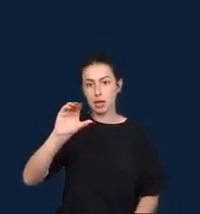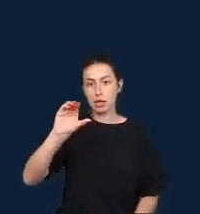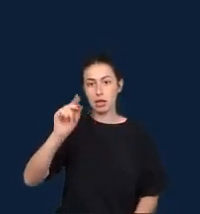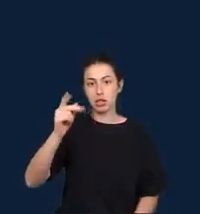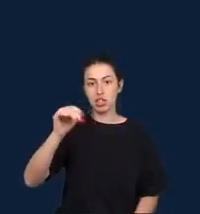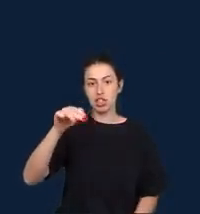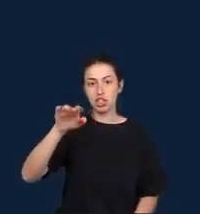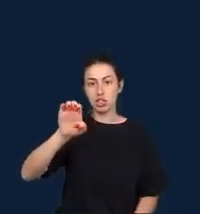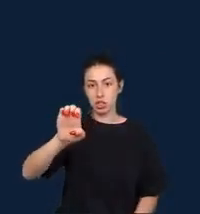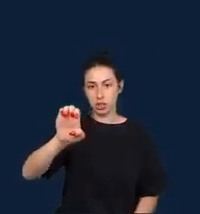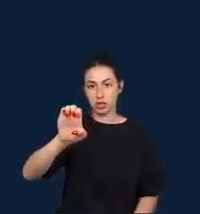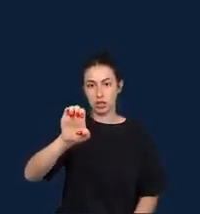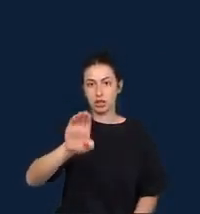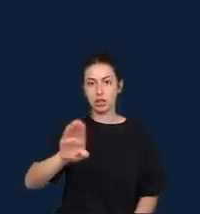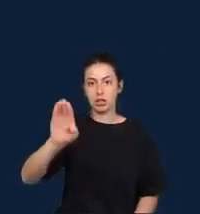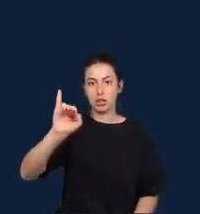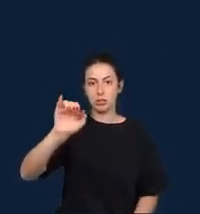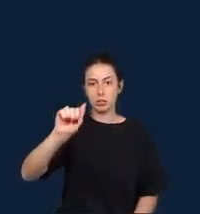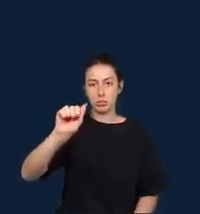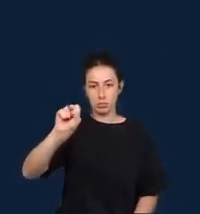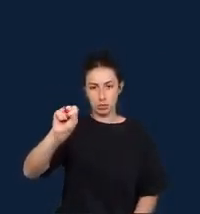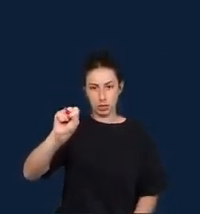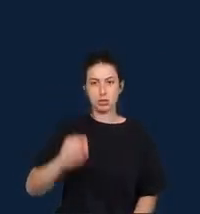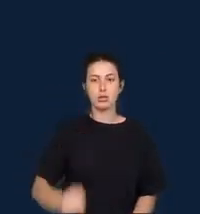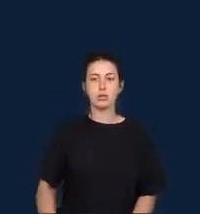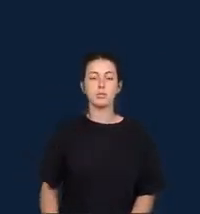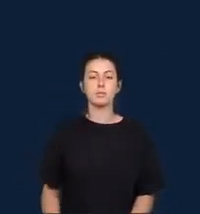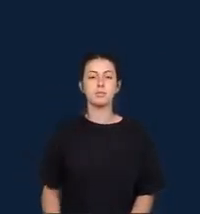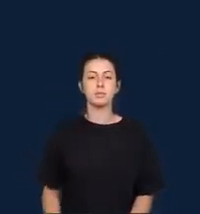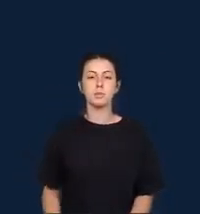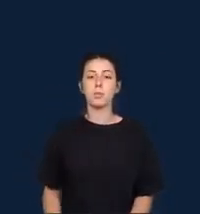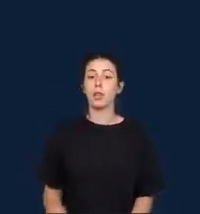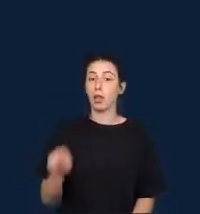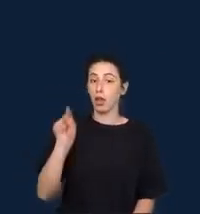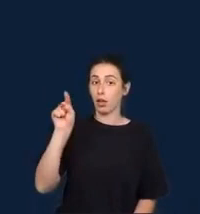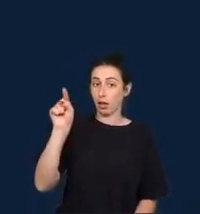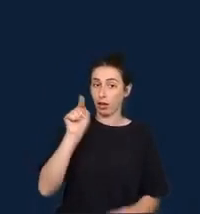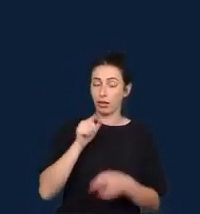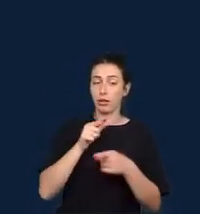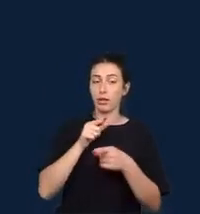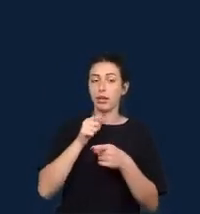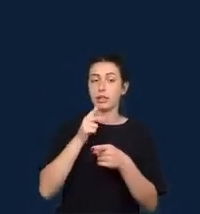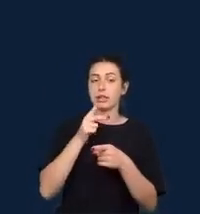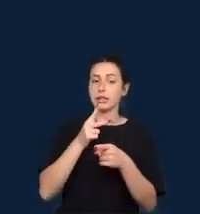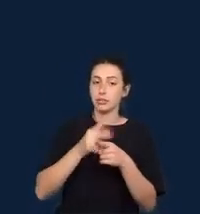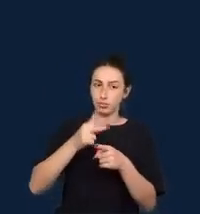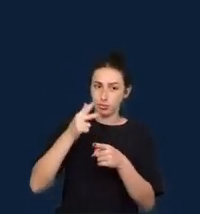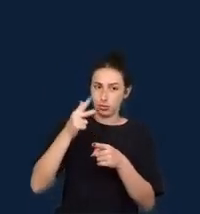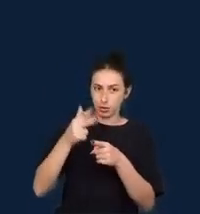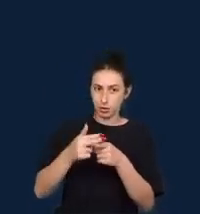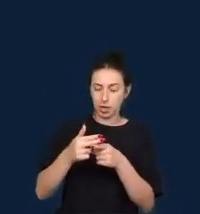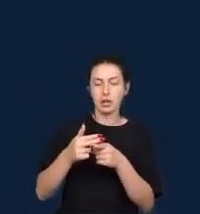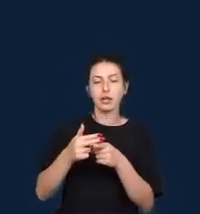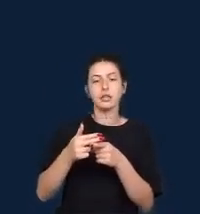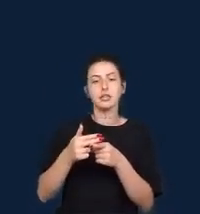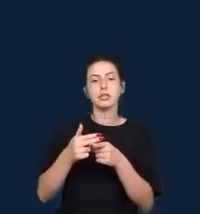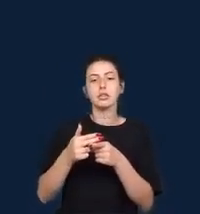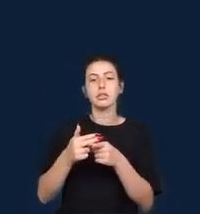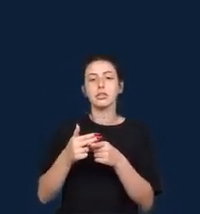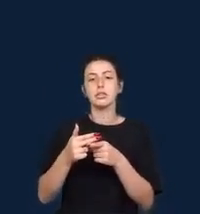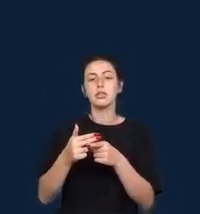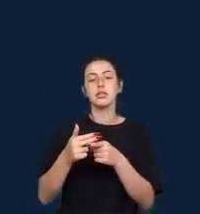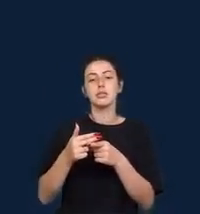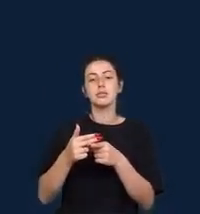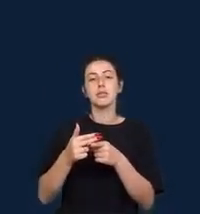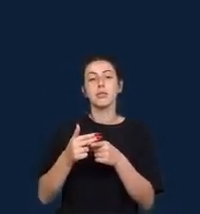And as many of you know, this series takes as an object of investigation, the use of algorithms in various areas